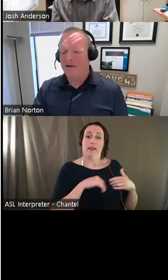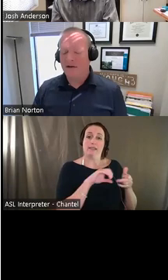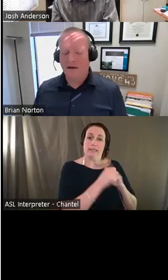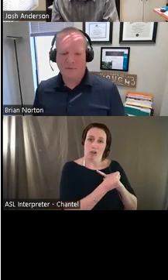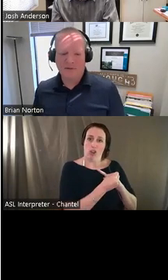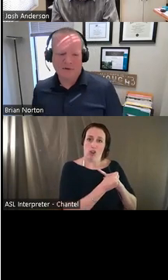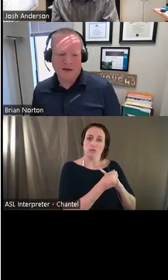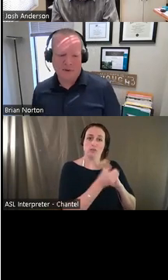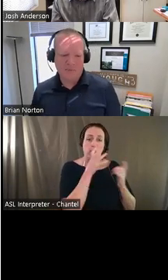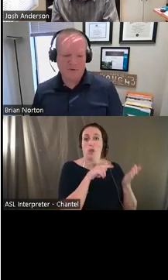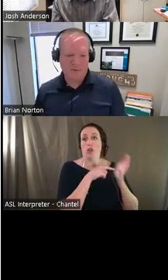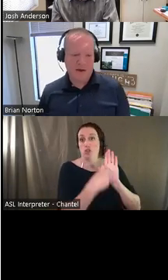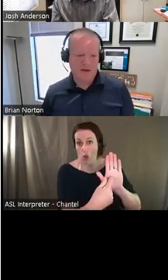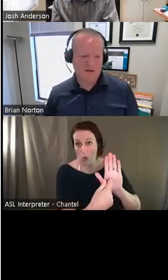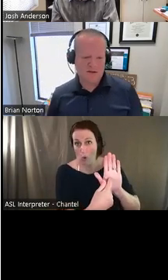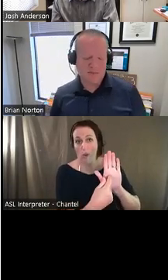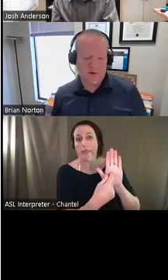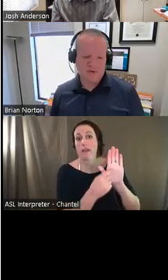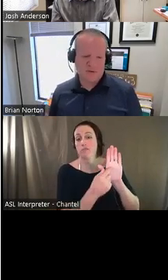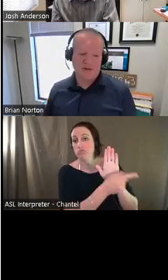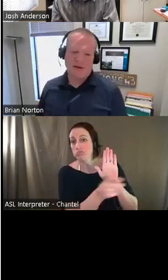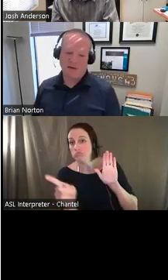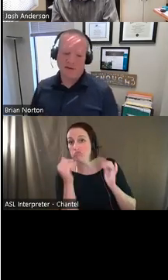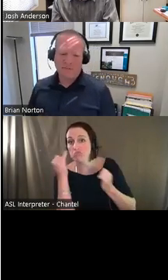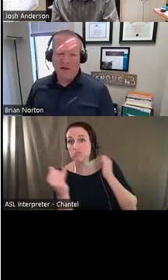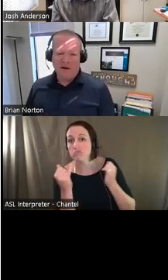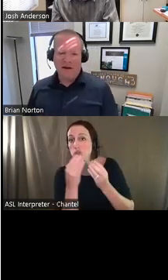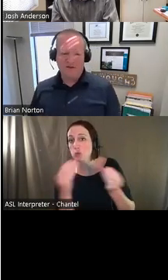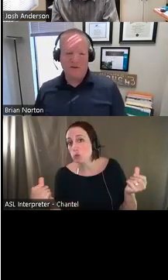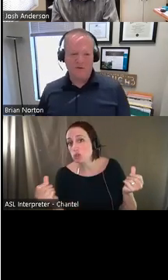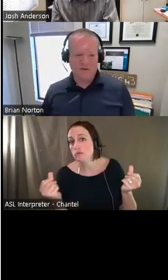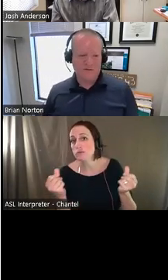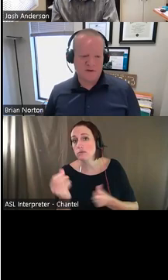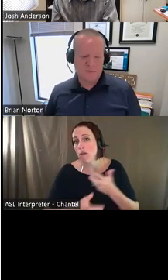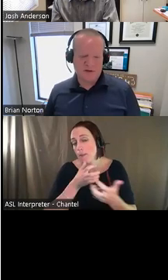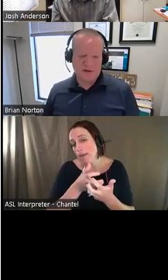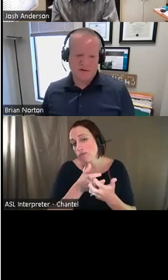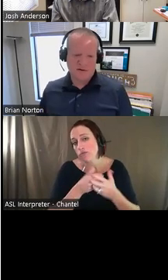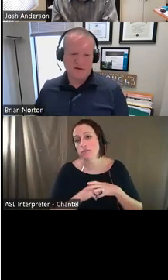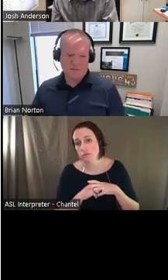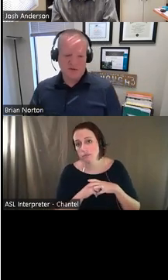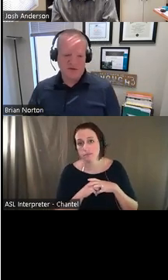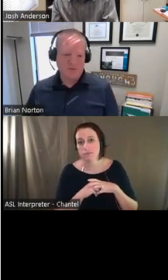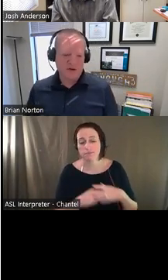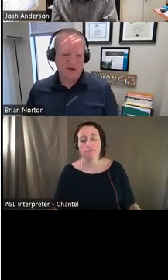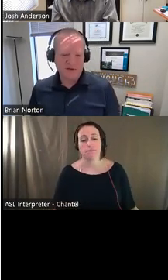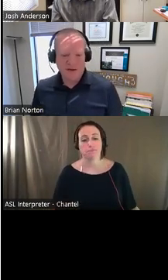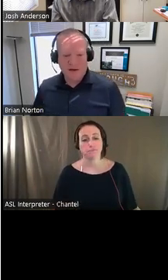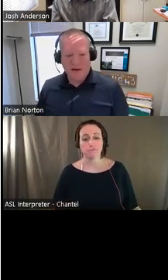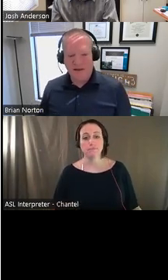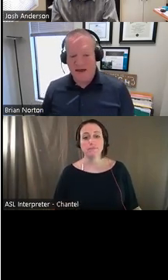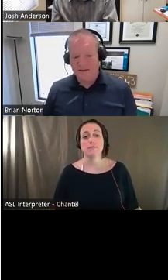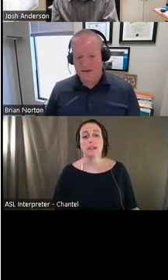out and then really coming up with some accommodations and brainstorming together about solutions for these particular situations.